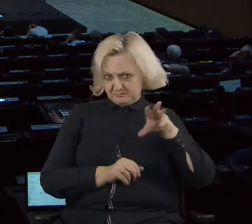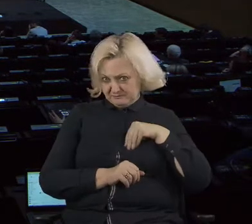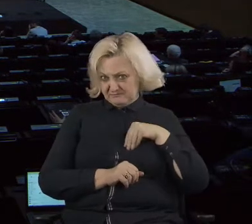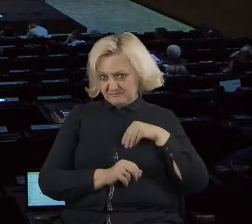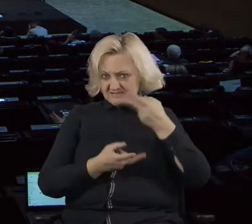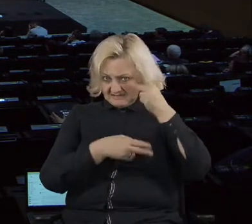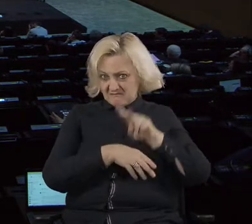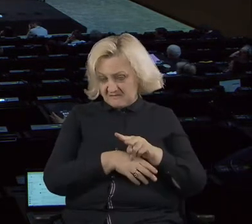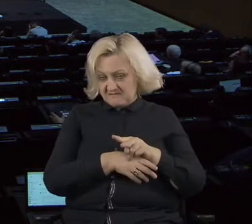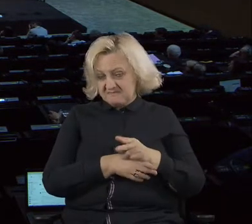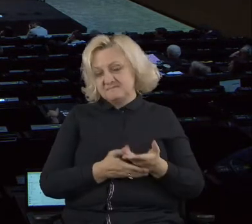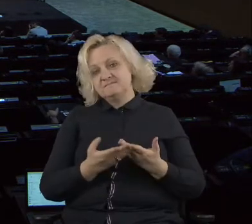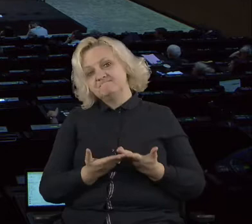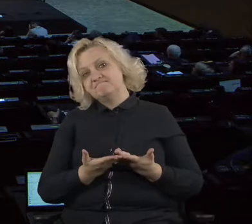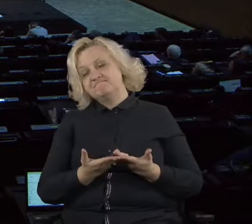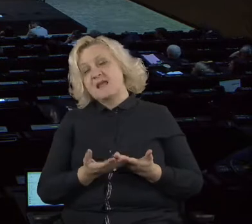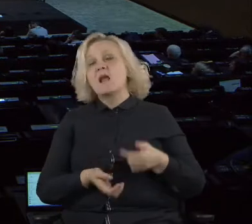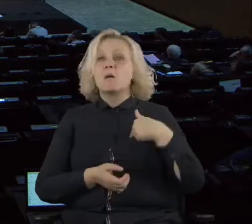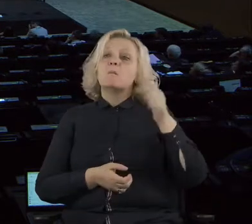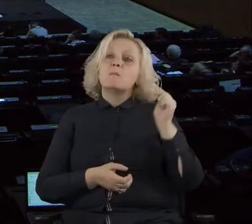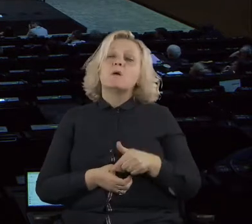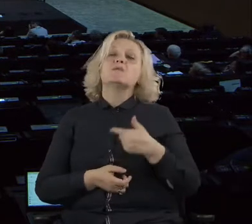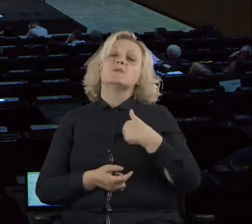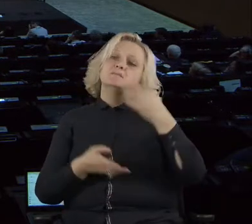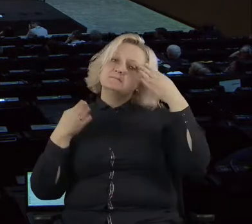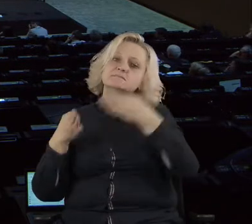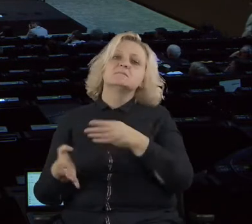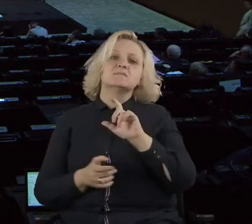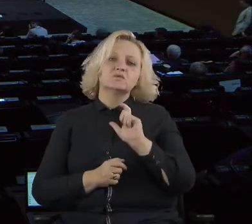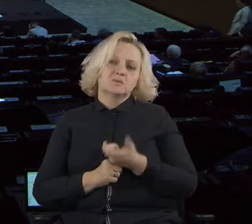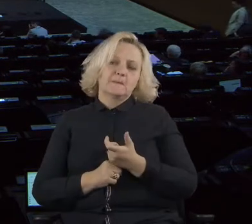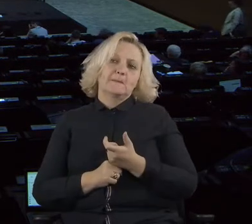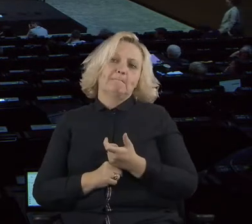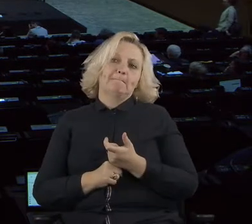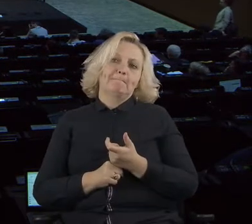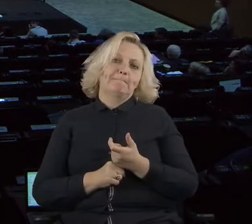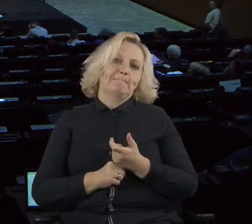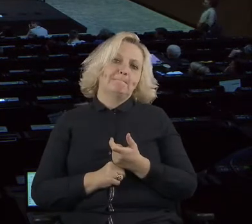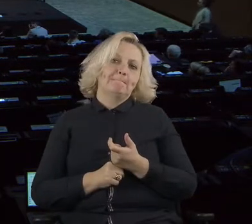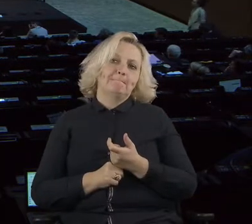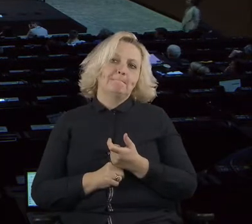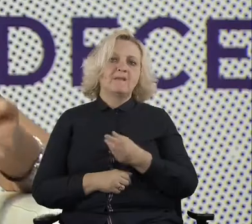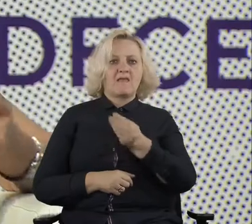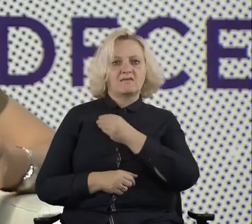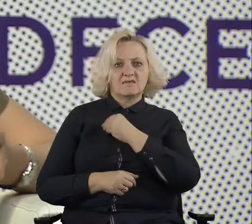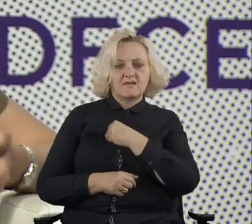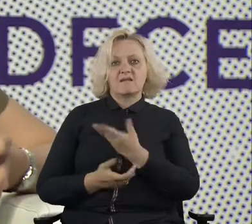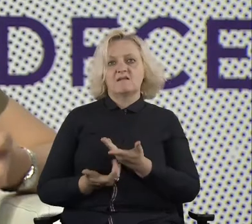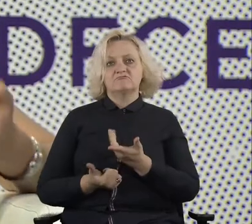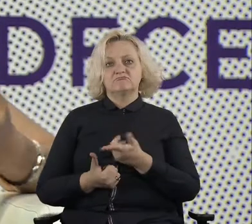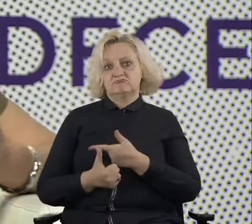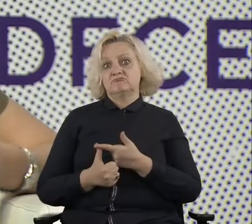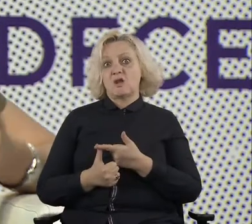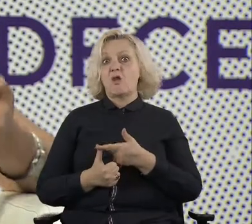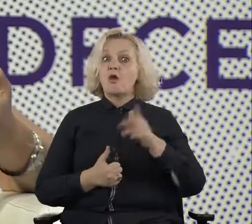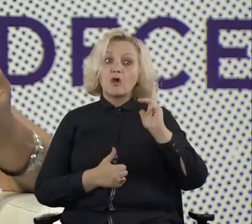more continue this discussion into the narrative, speaking on the integrity and integrity of those who make decisions